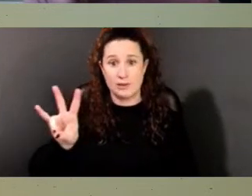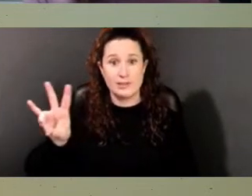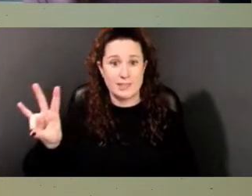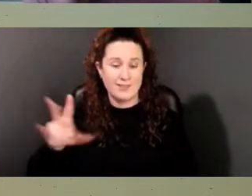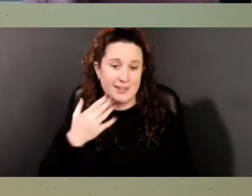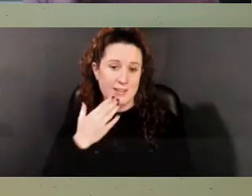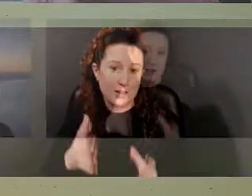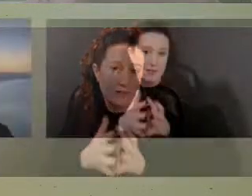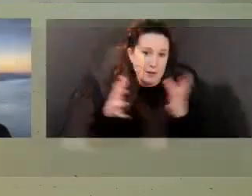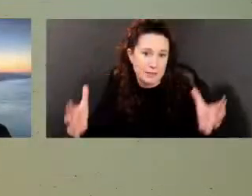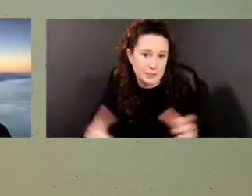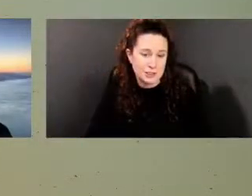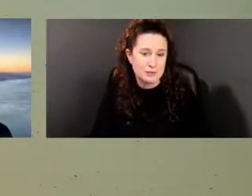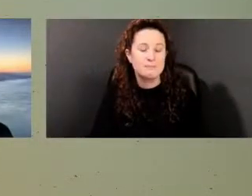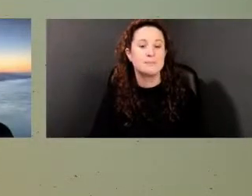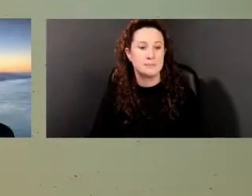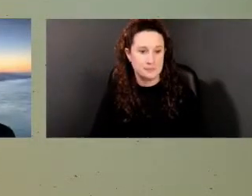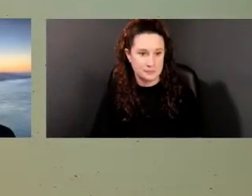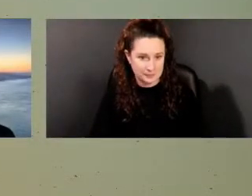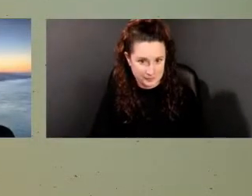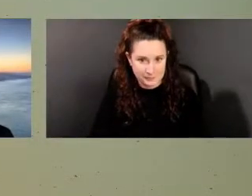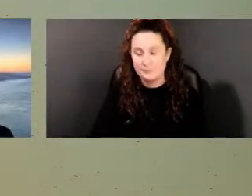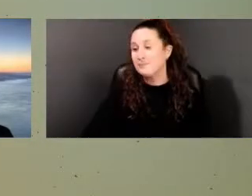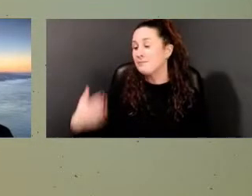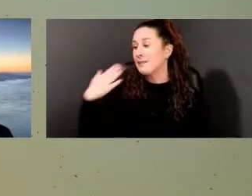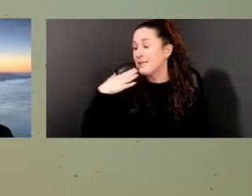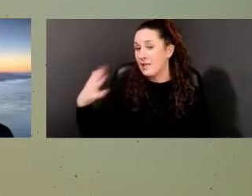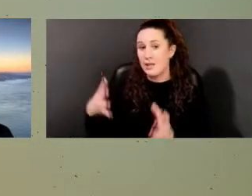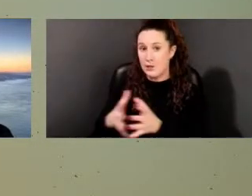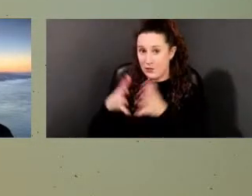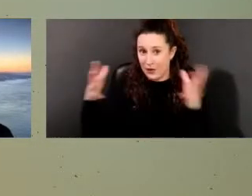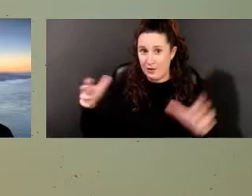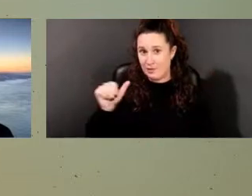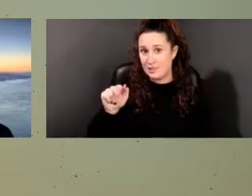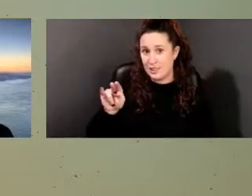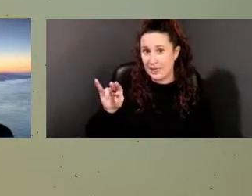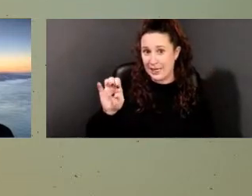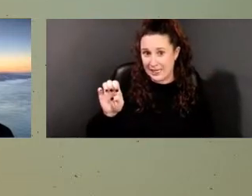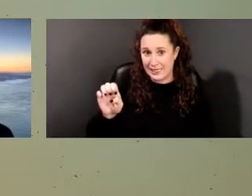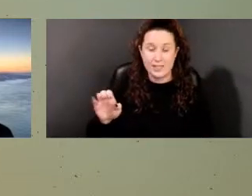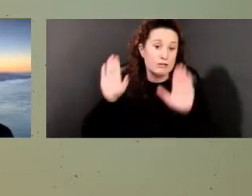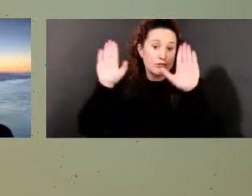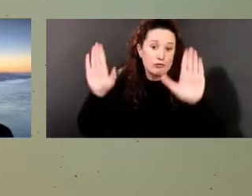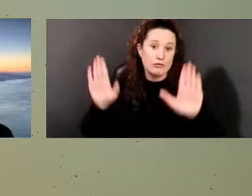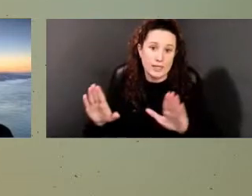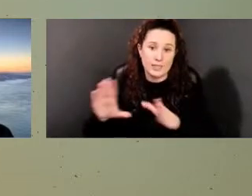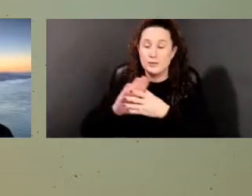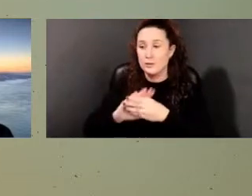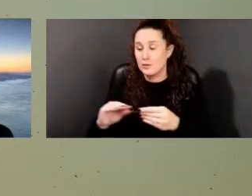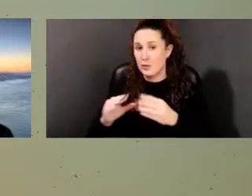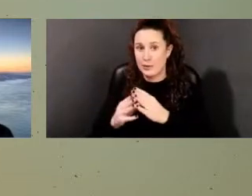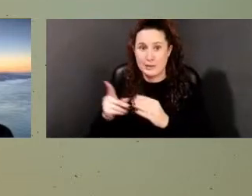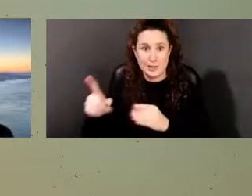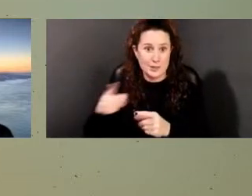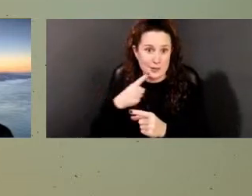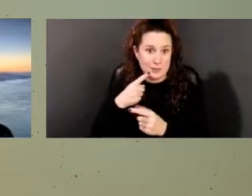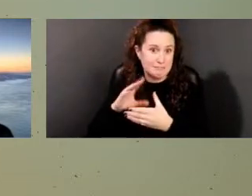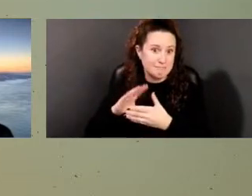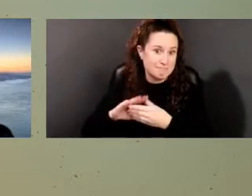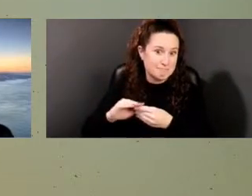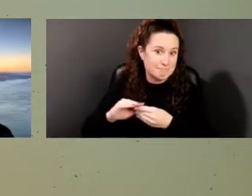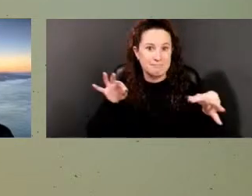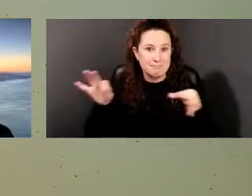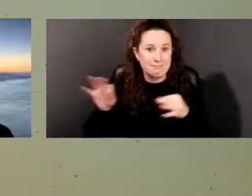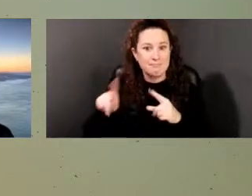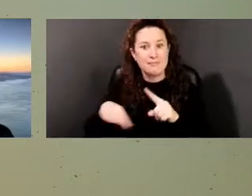Thank you very much. Annie. Fantastic. Really great stories of those enslaved people and